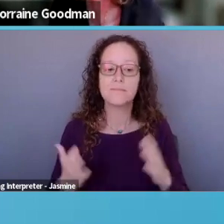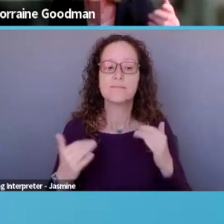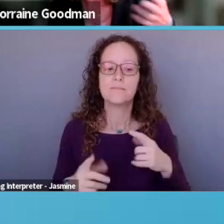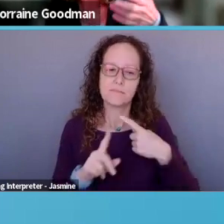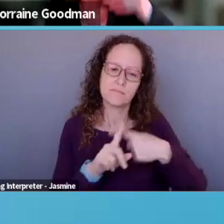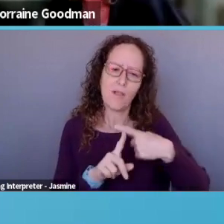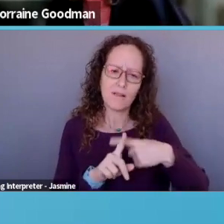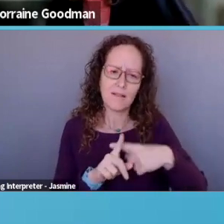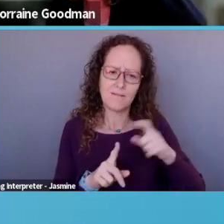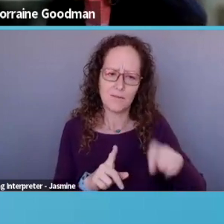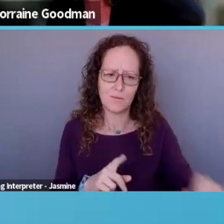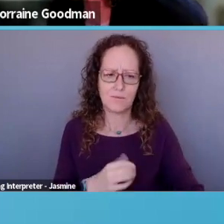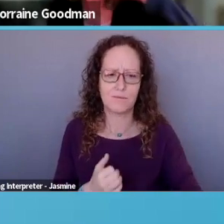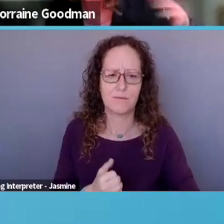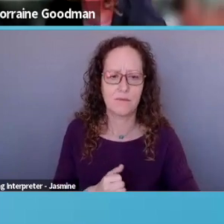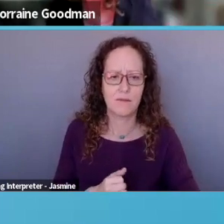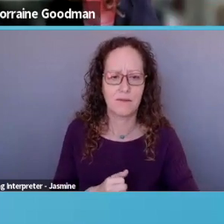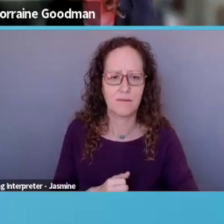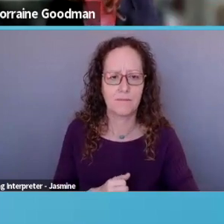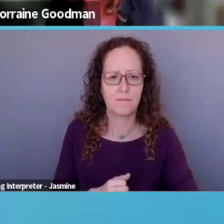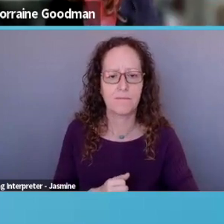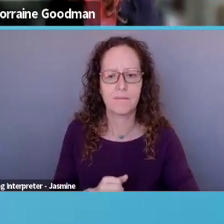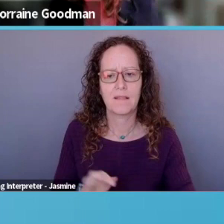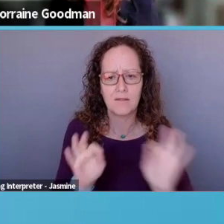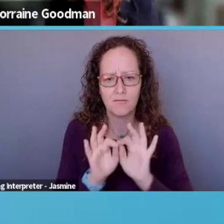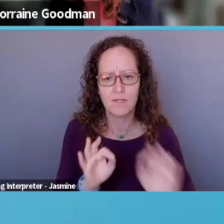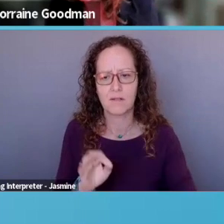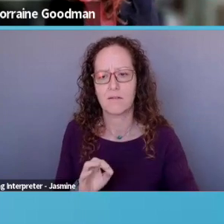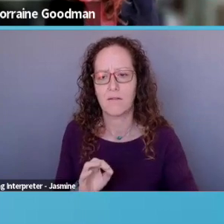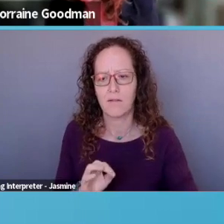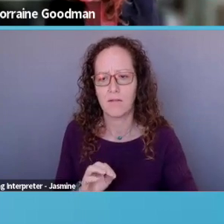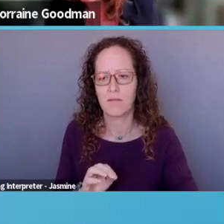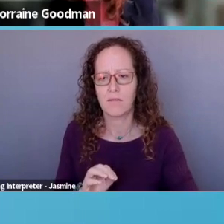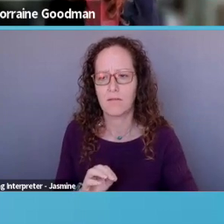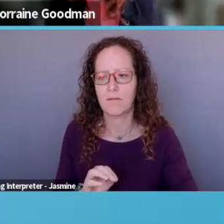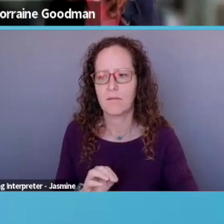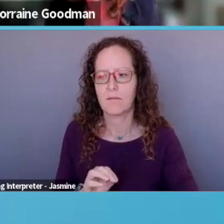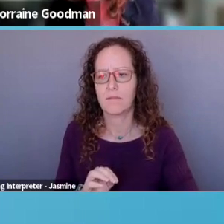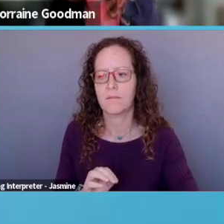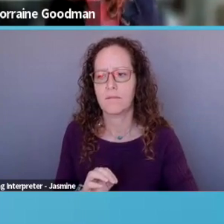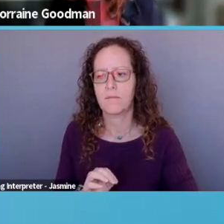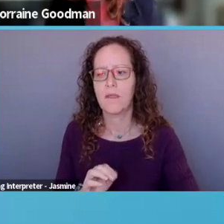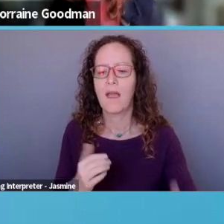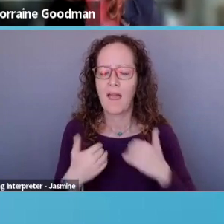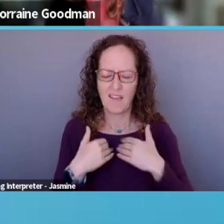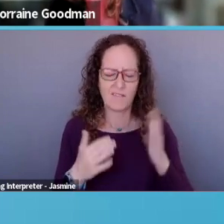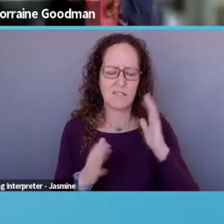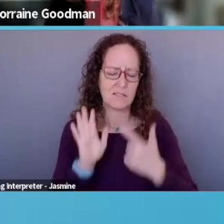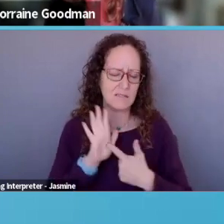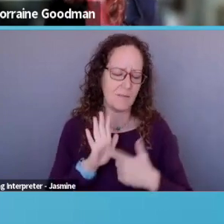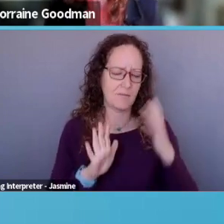I'll give you an example. Um, I used to work at big brothers, big sisters of Mercer County, and we were